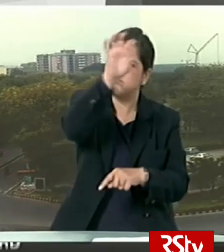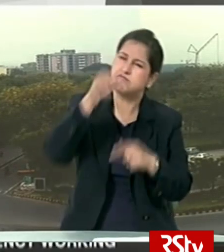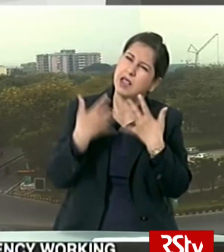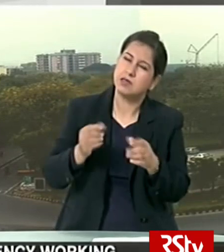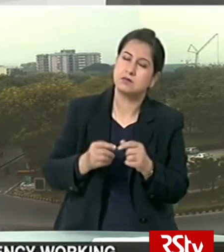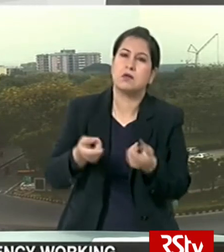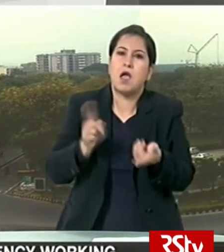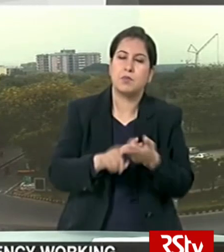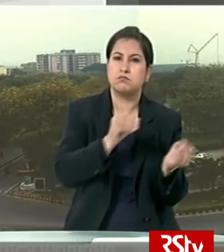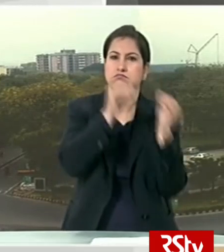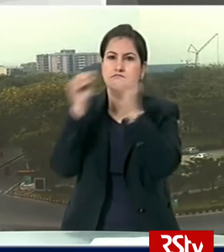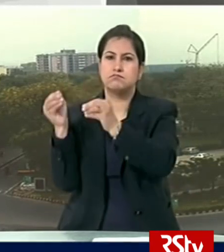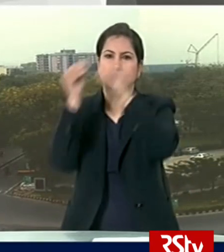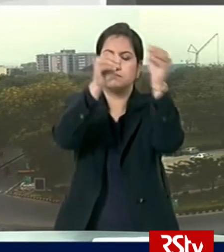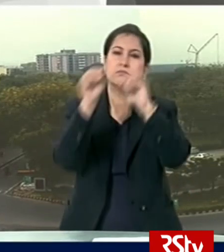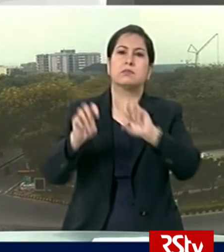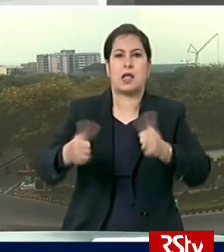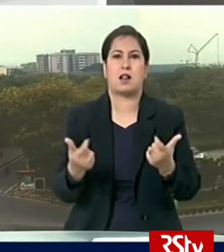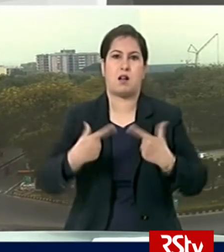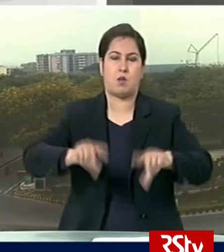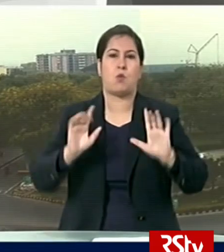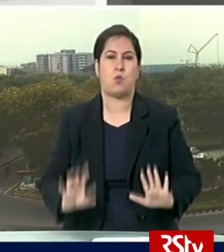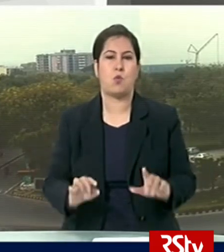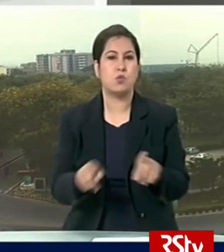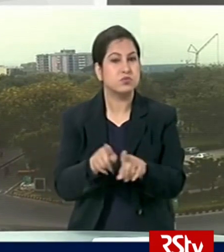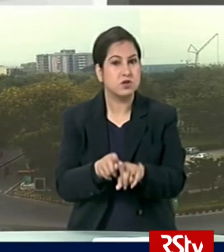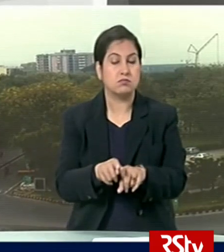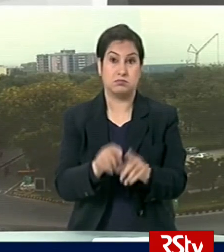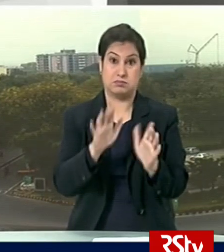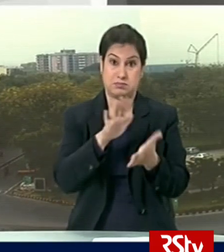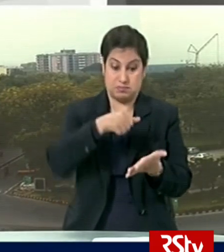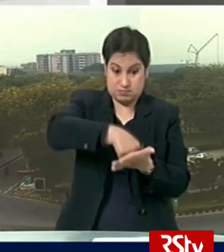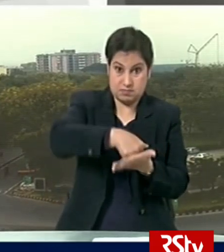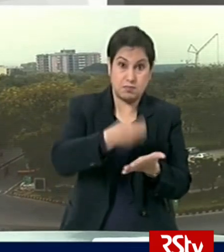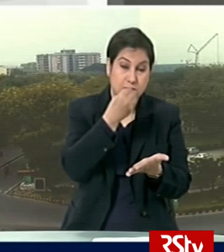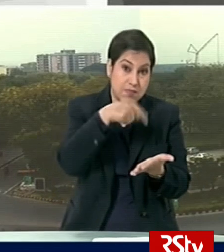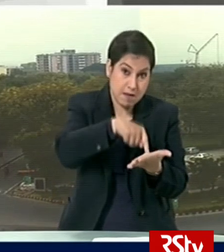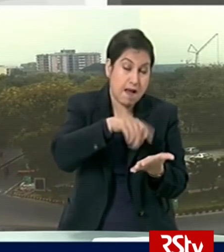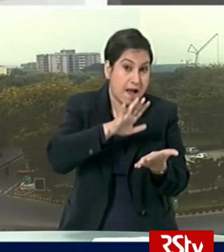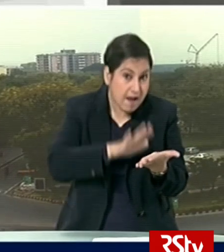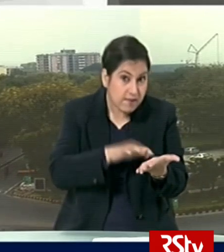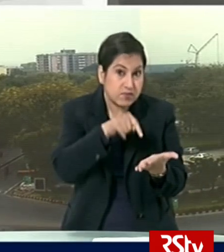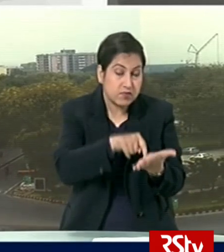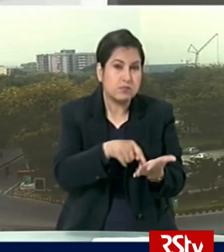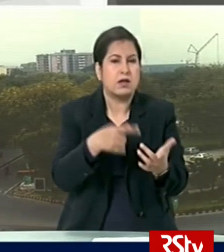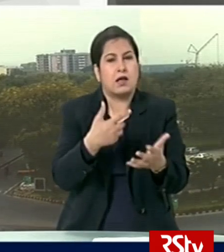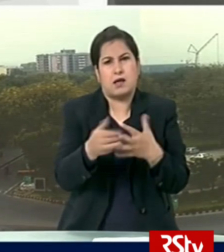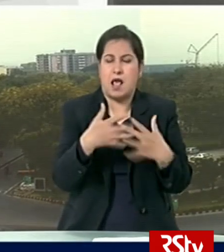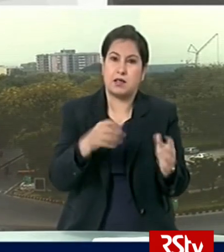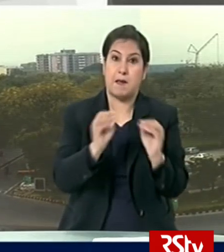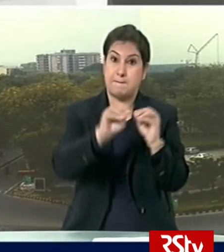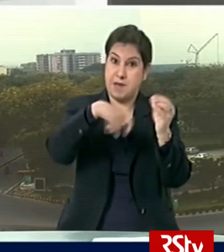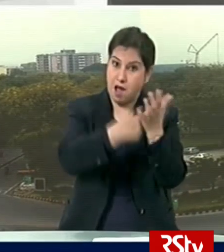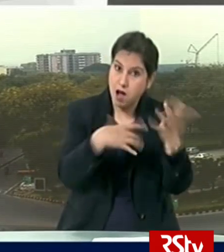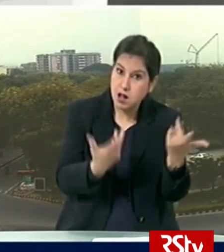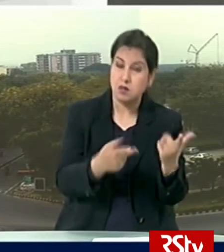along so if there is a ration card holder today he is in Bihar or Karnataka